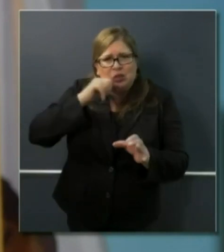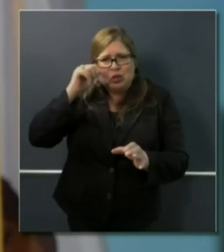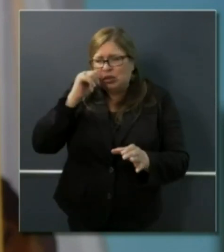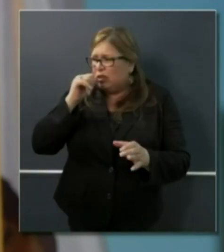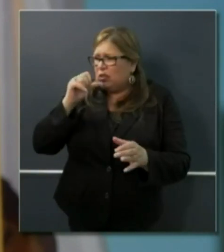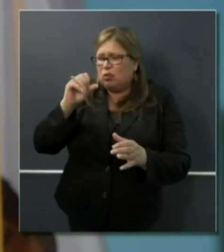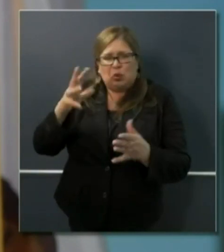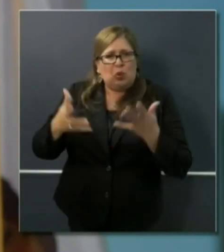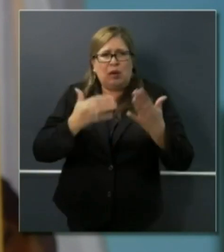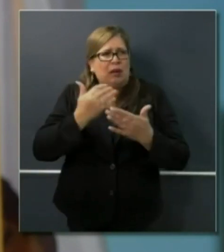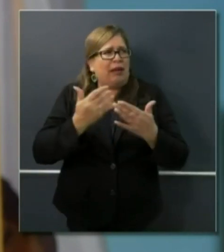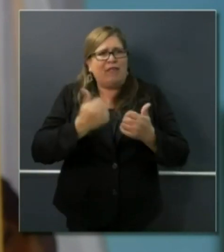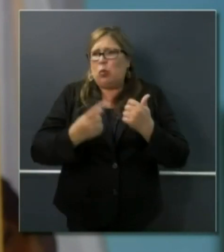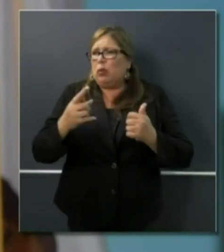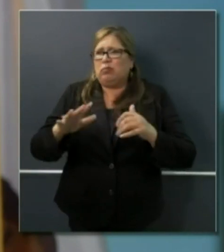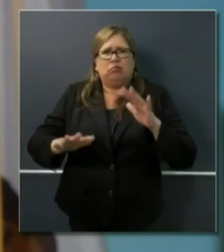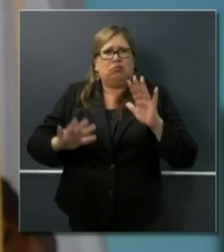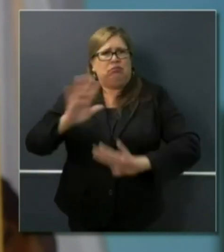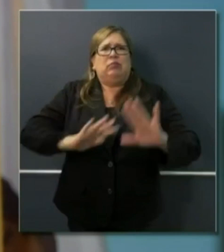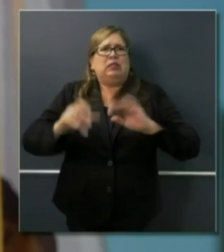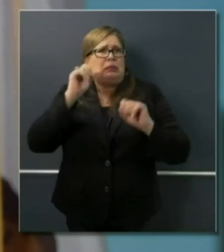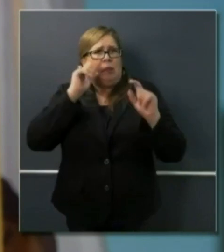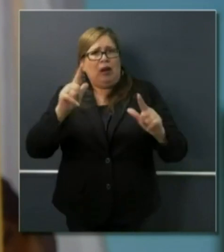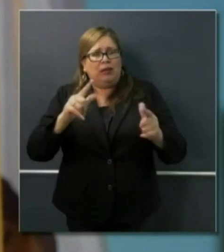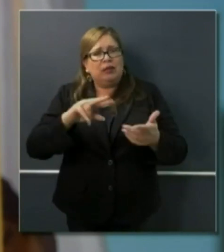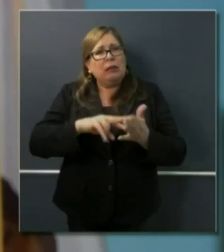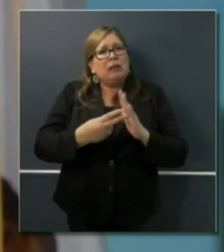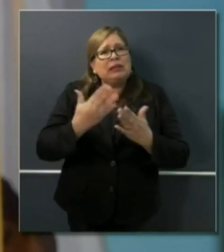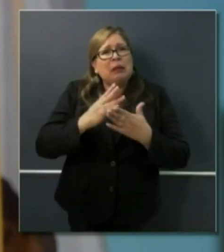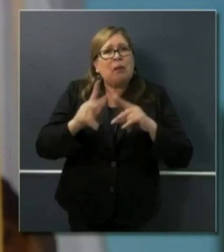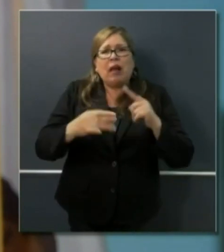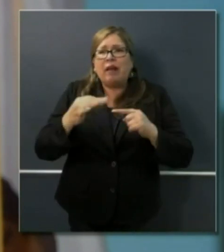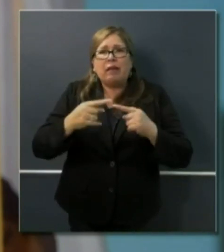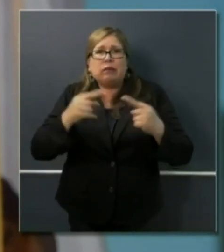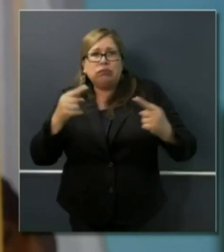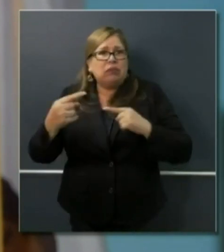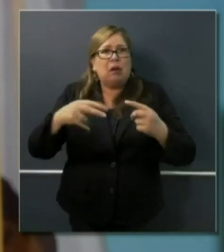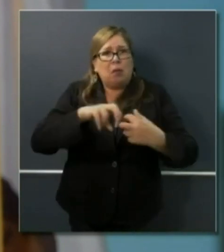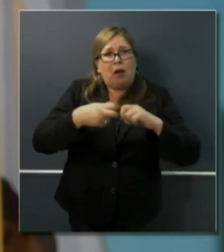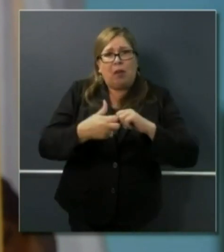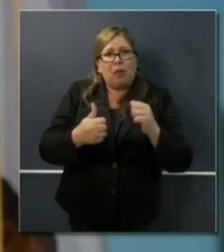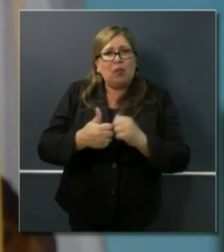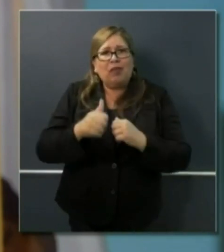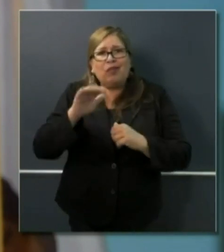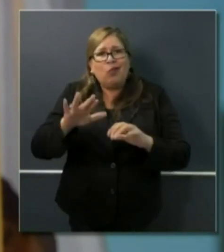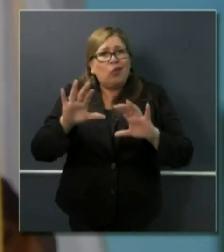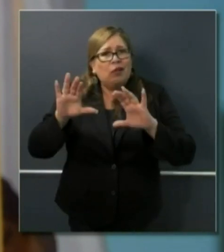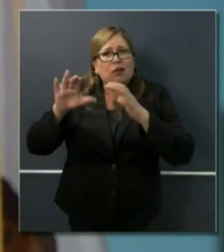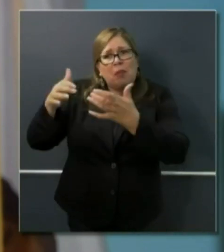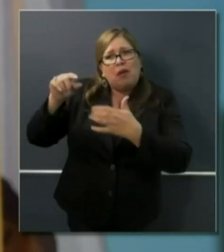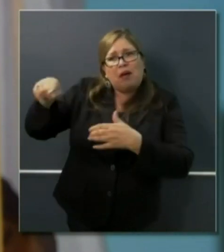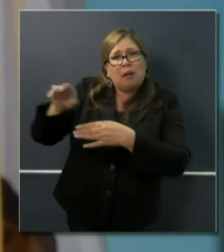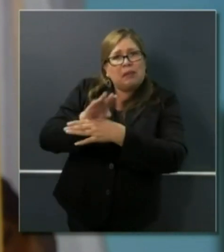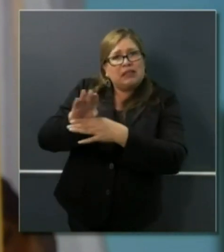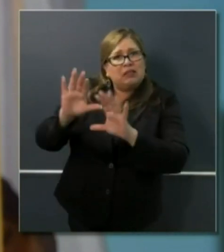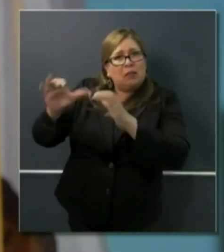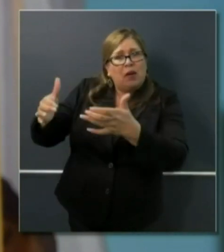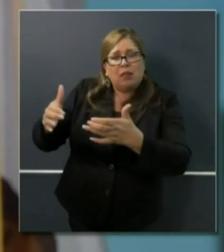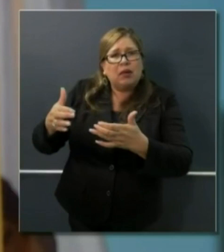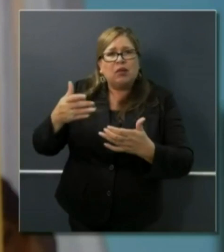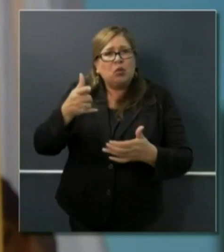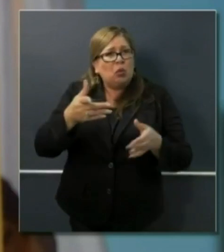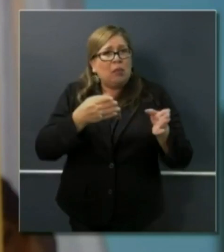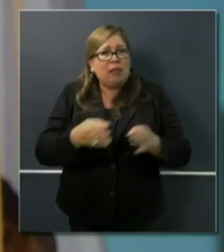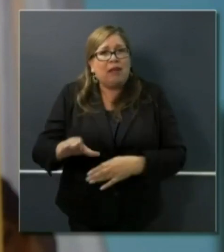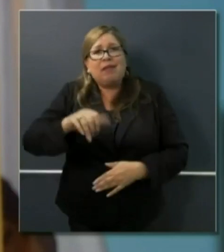administration? And a lot of business folks are wondering what your plans with regard to enlisting another business leader to take over.